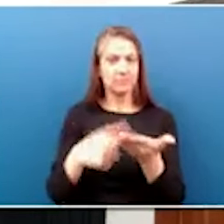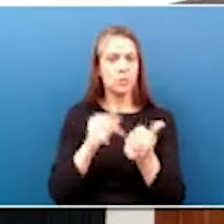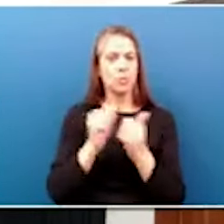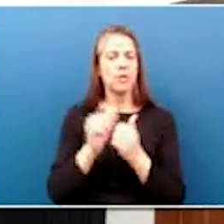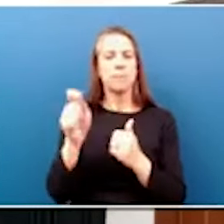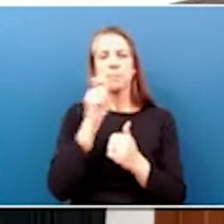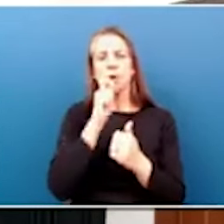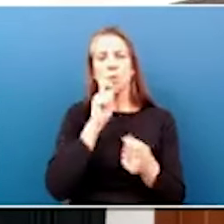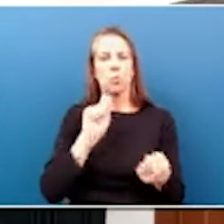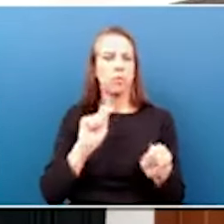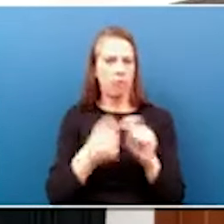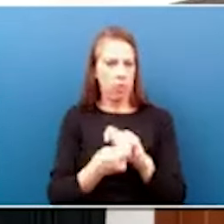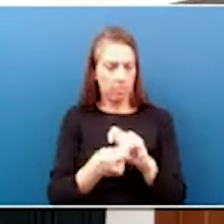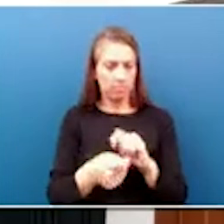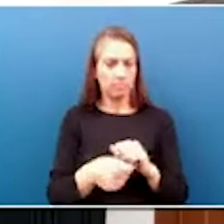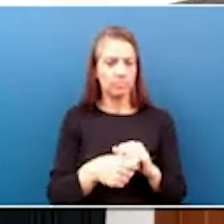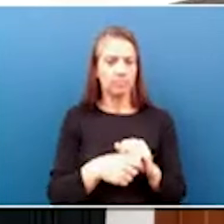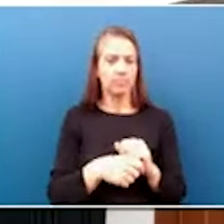in 2020.